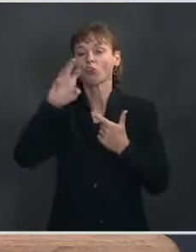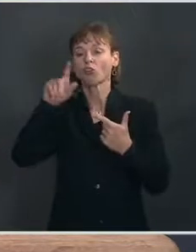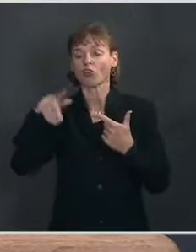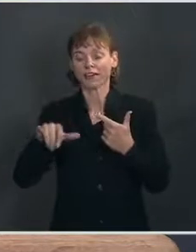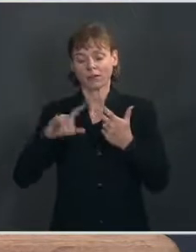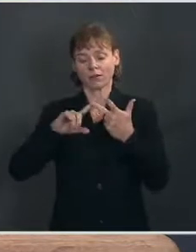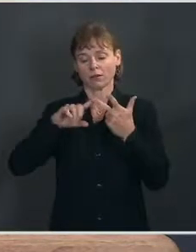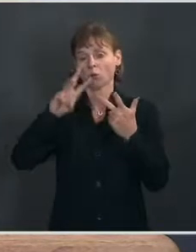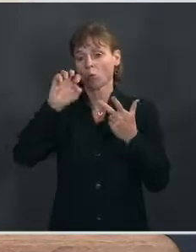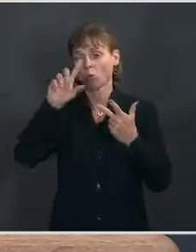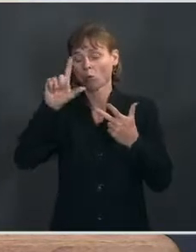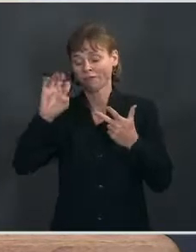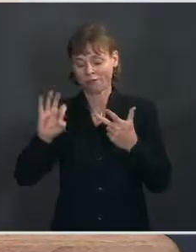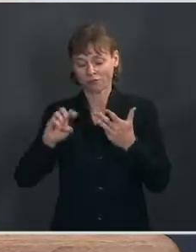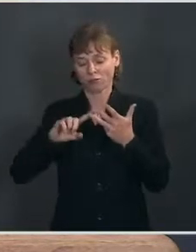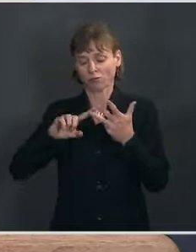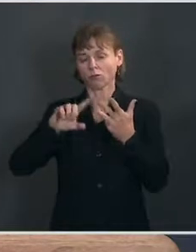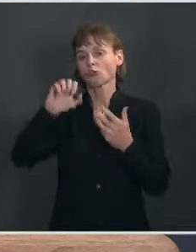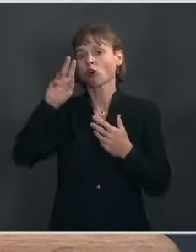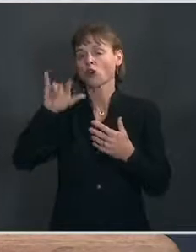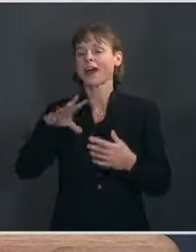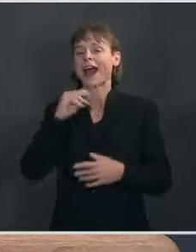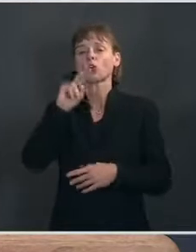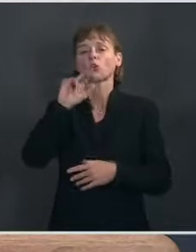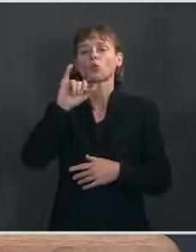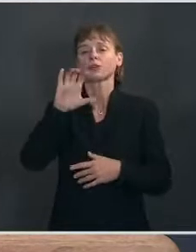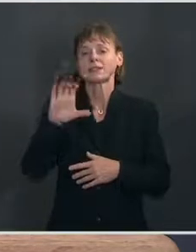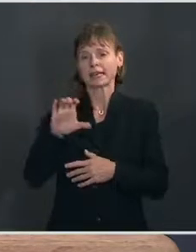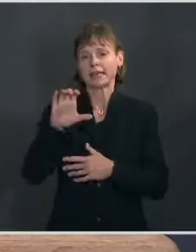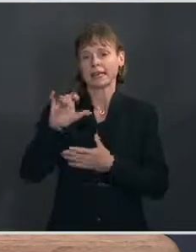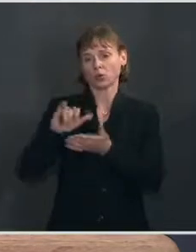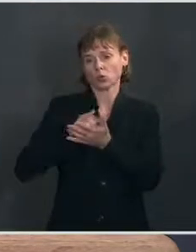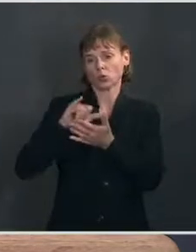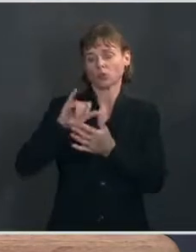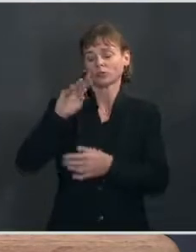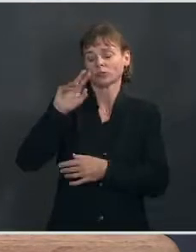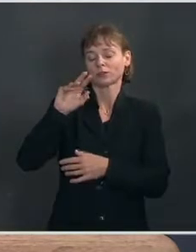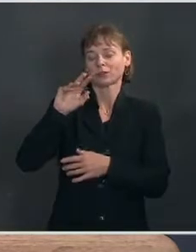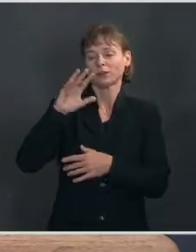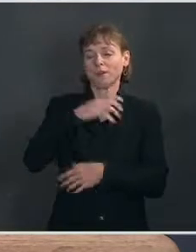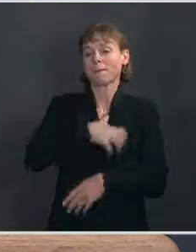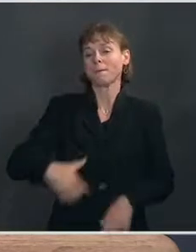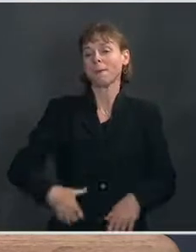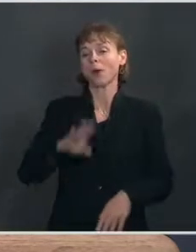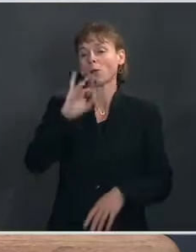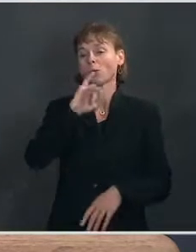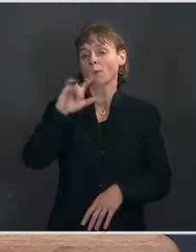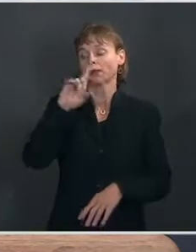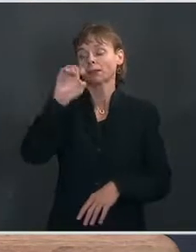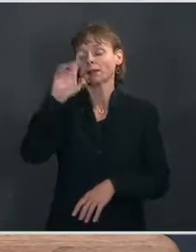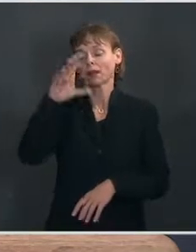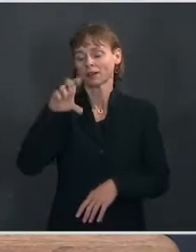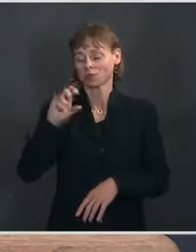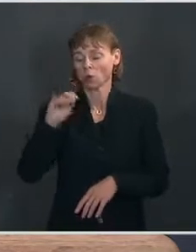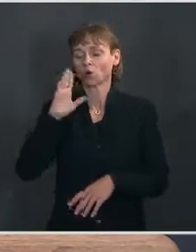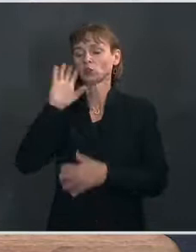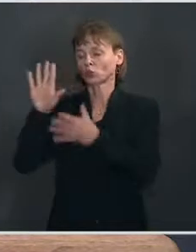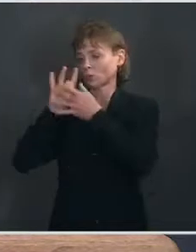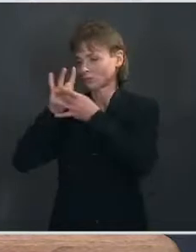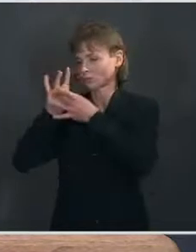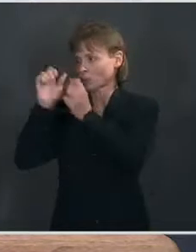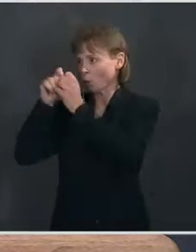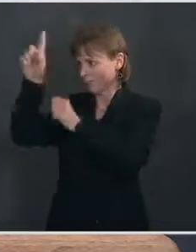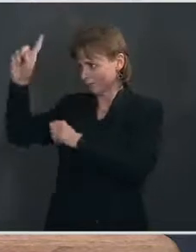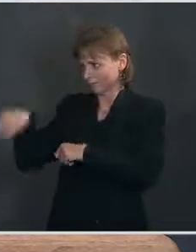as well as New York City Mayor de Blasio. She expressed the President's intent to ensure close coordination going forward among federal,